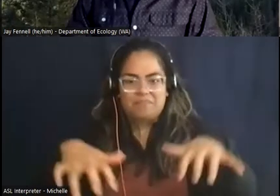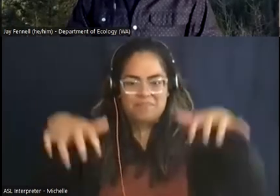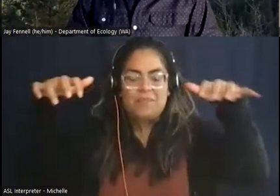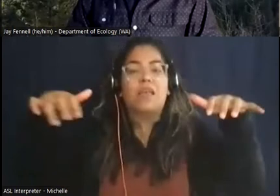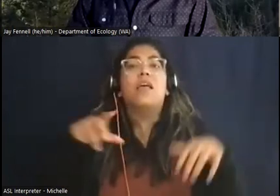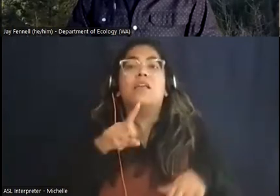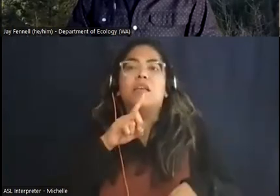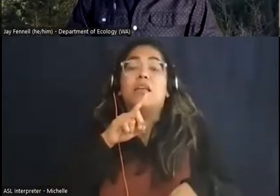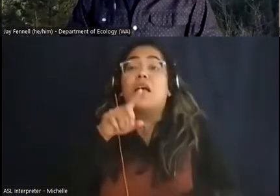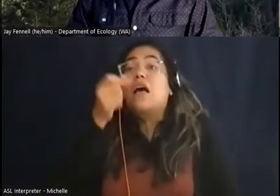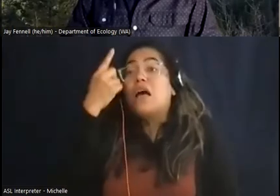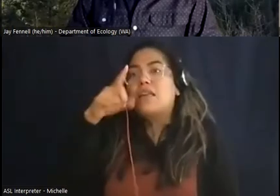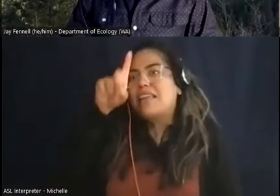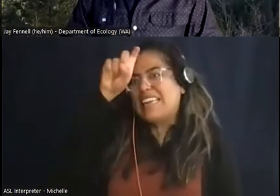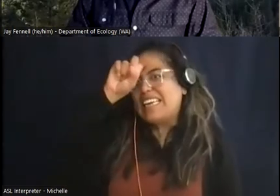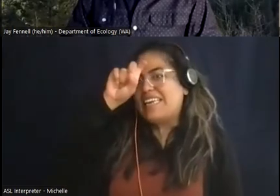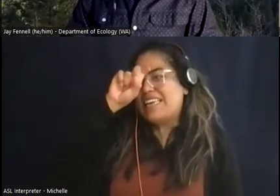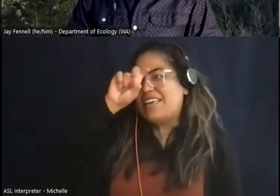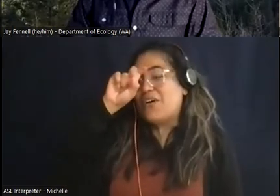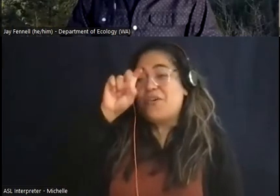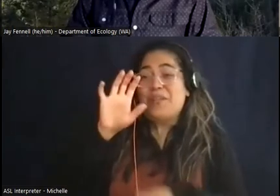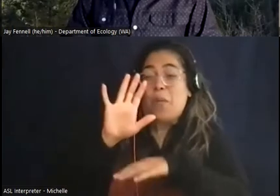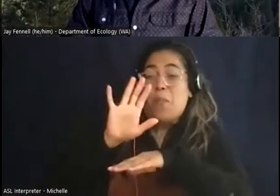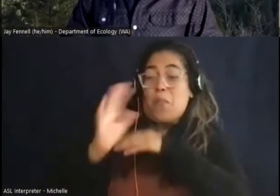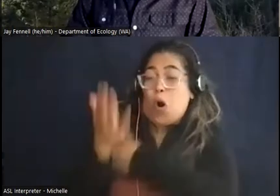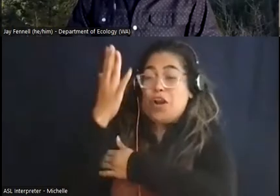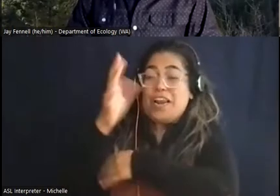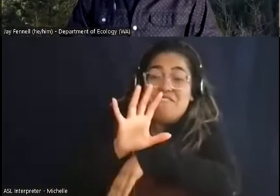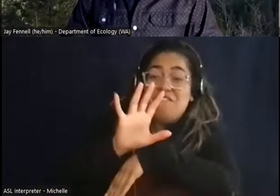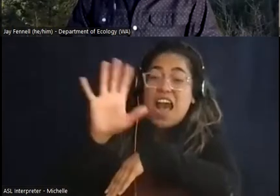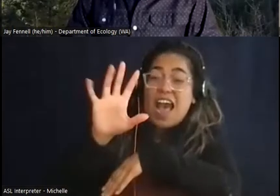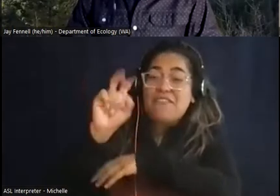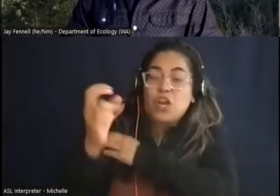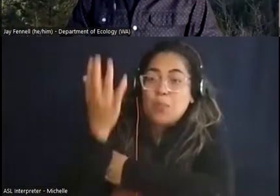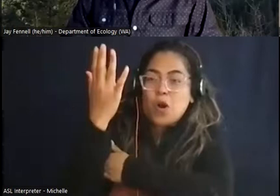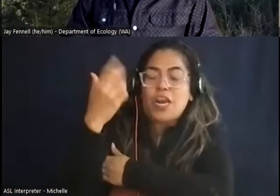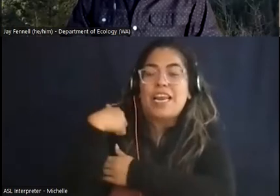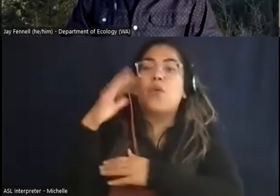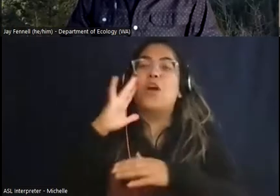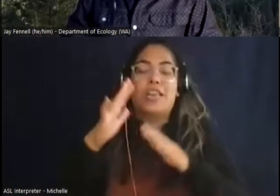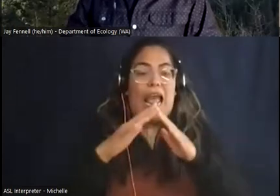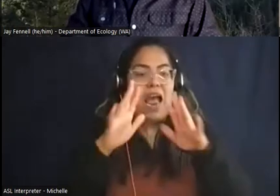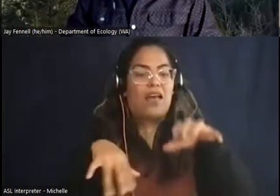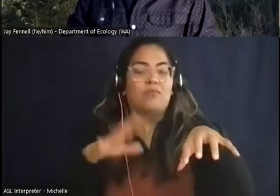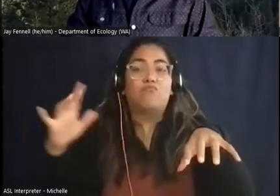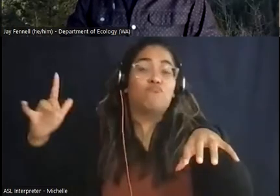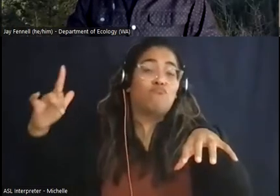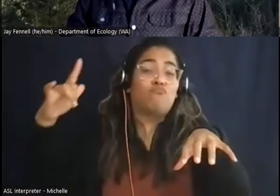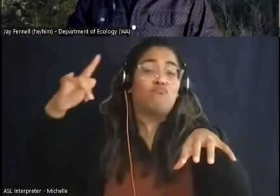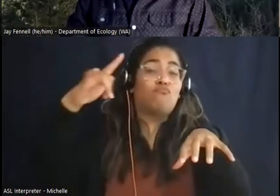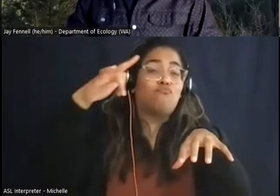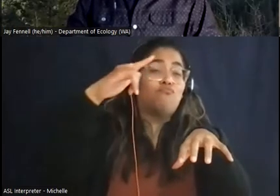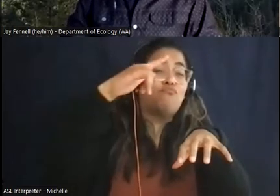530 in the morning, fly over my tiny little cabin and go to the rim. I don't